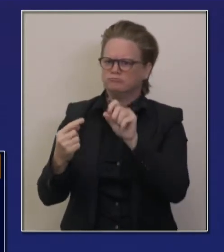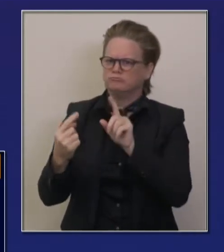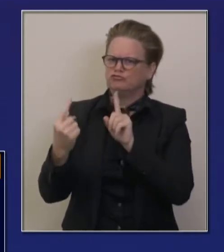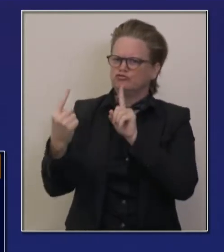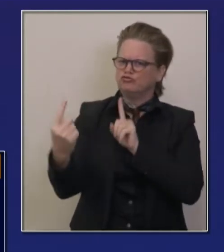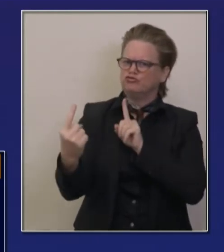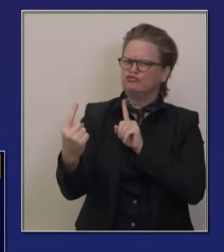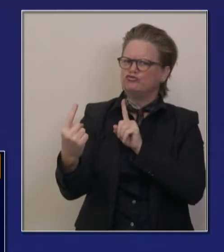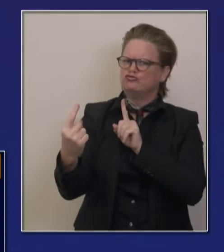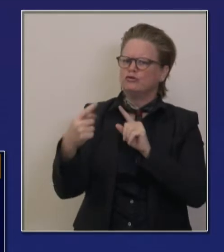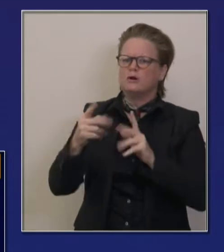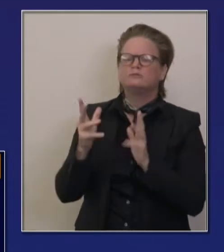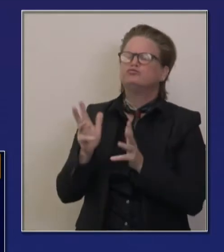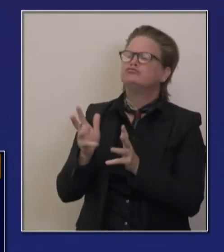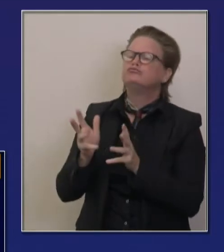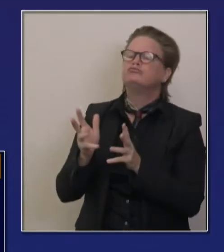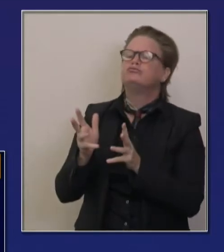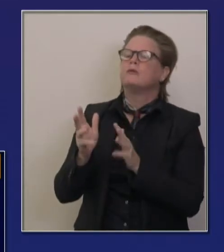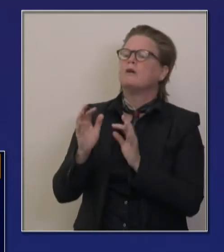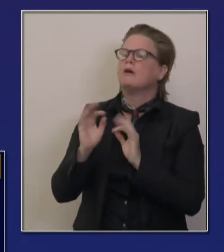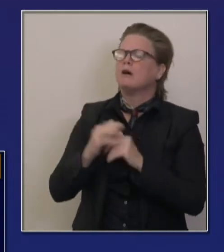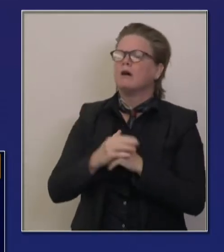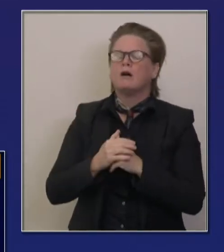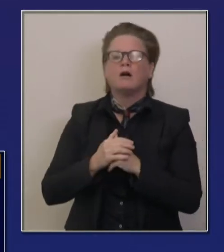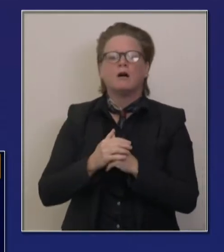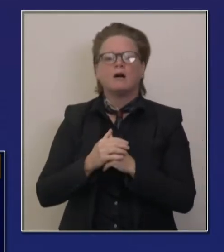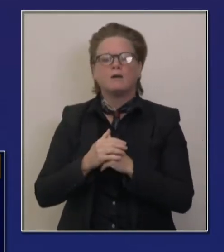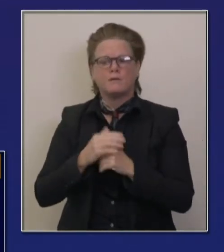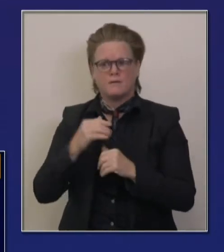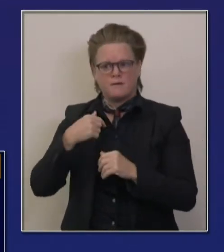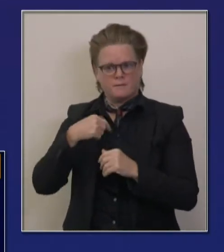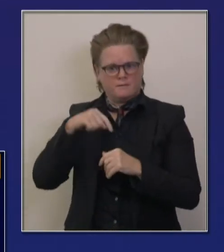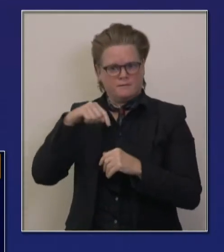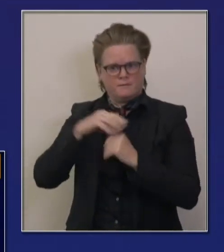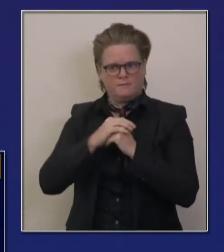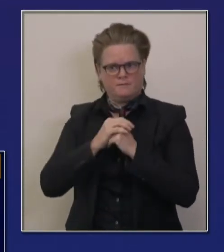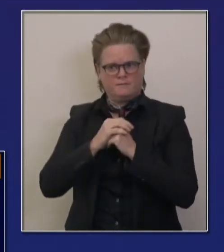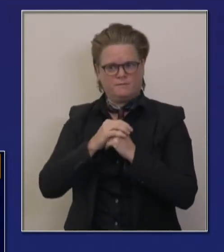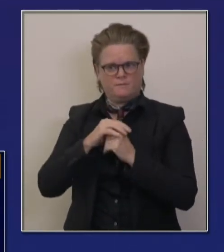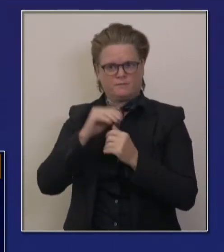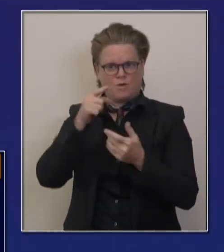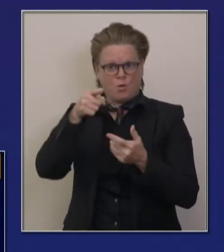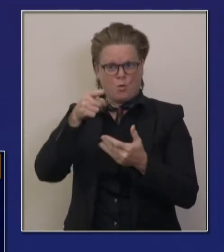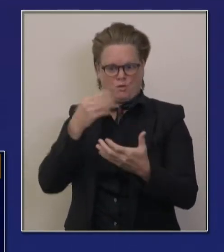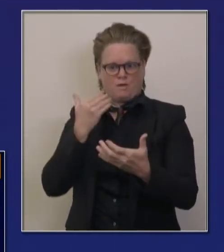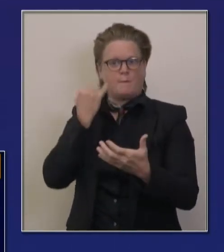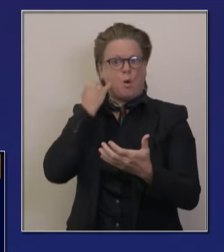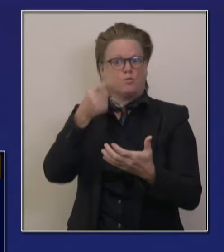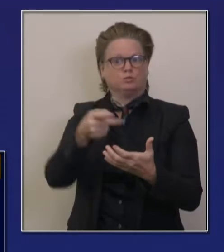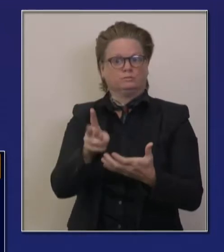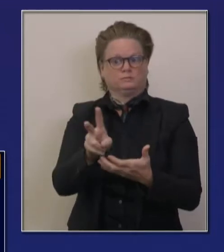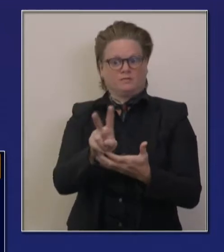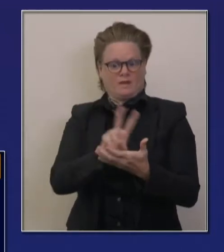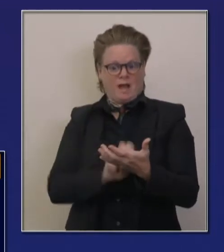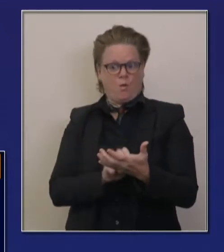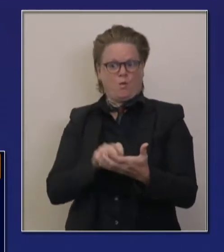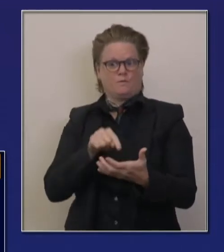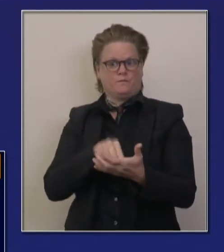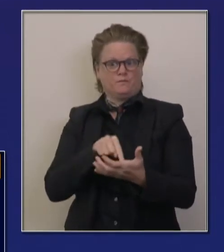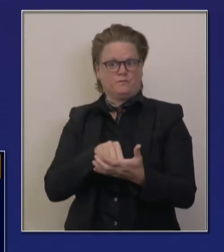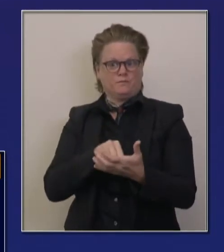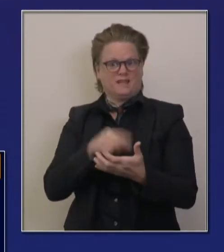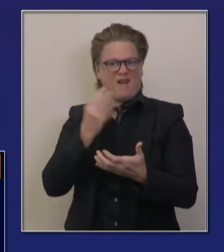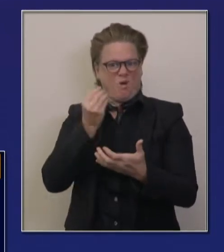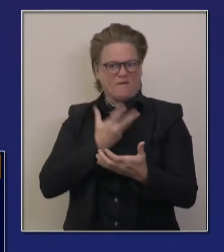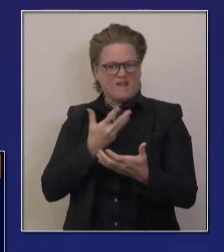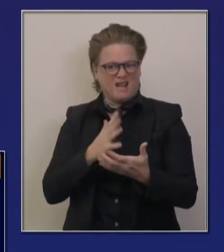of minutes. And your cell phones, because you have opted into this technology, are automatically, because of Bluetooth, exchanging what